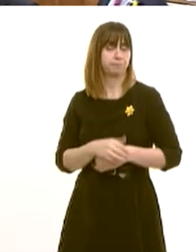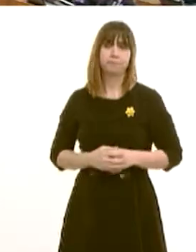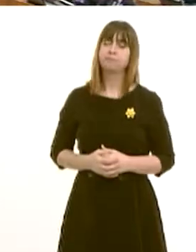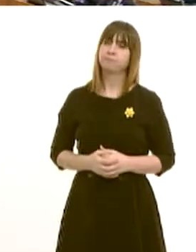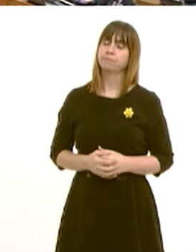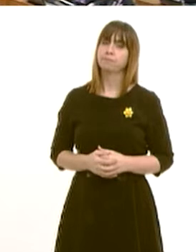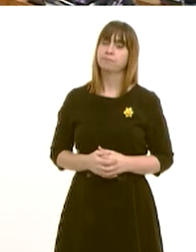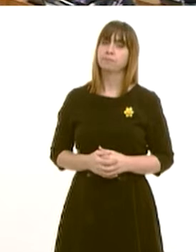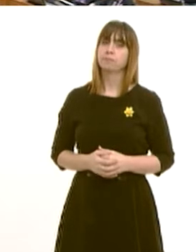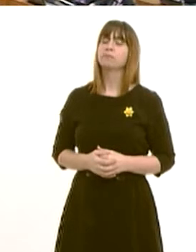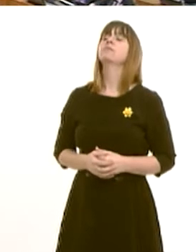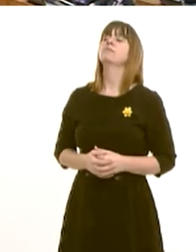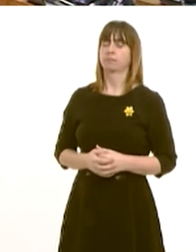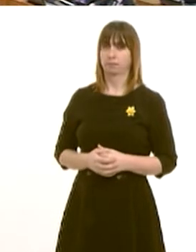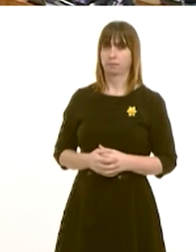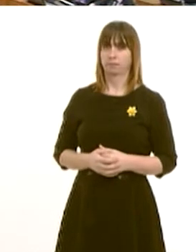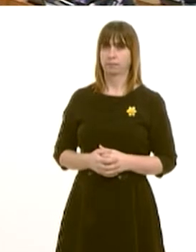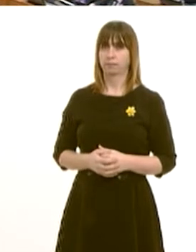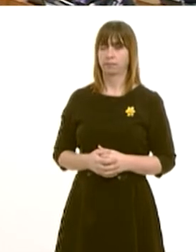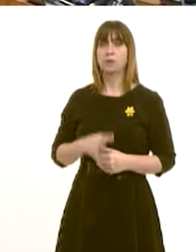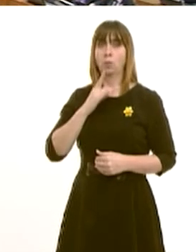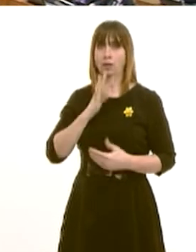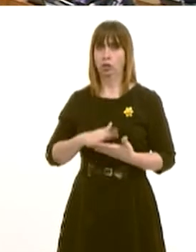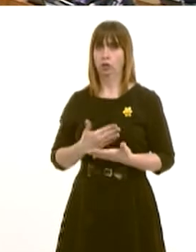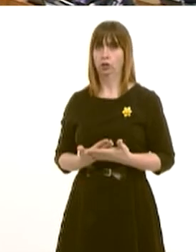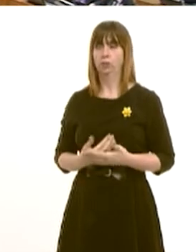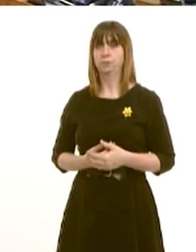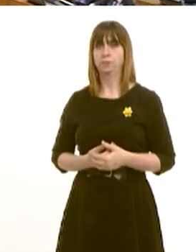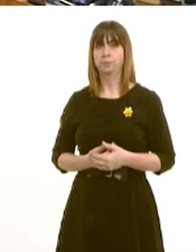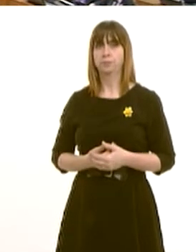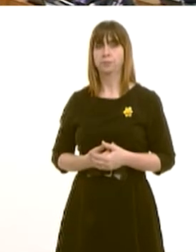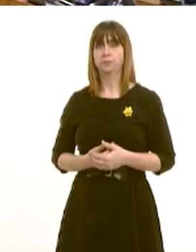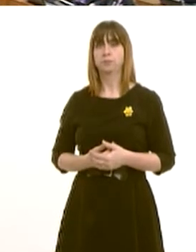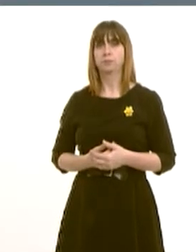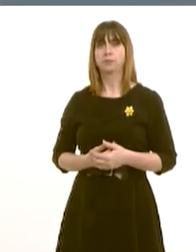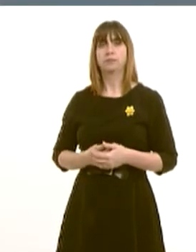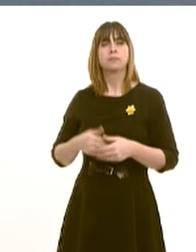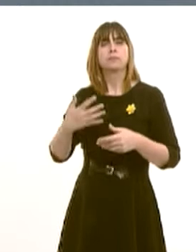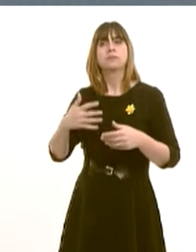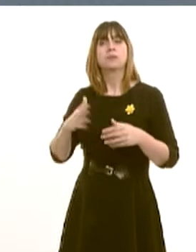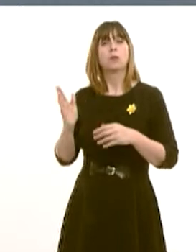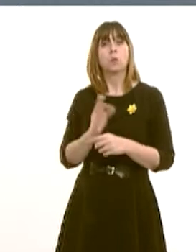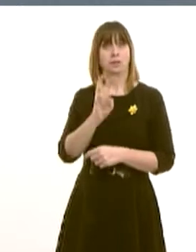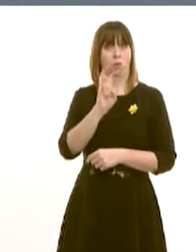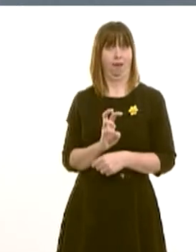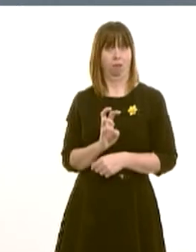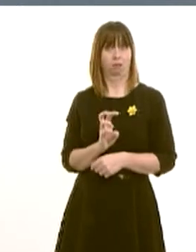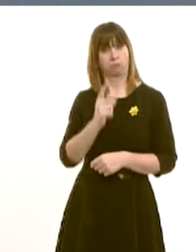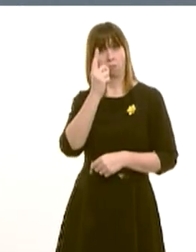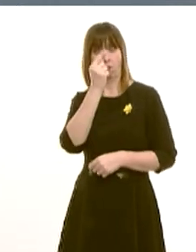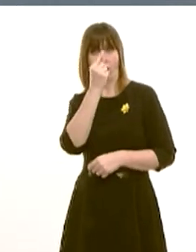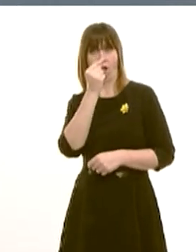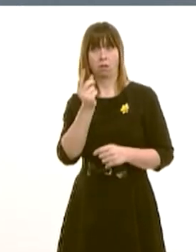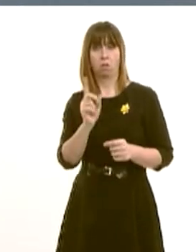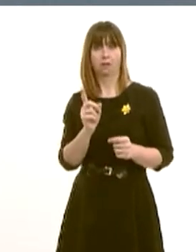Thank you, Besideing Officer. First Minister, one way of tackling referral to treatment crimes in West Wales is to tackle